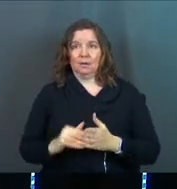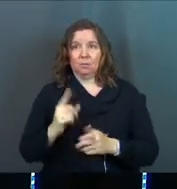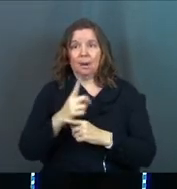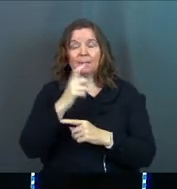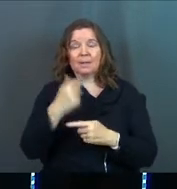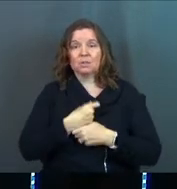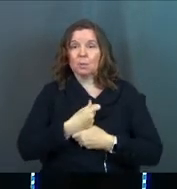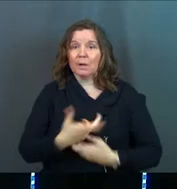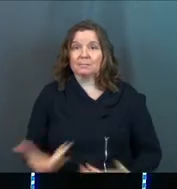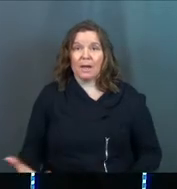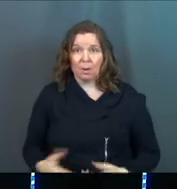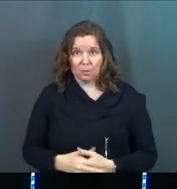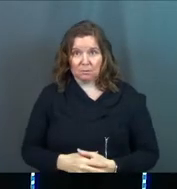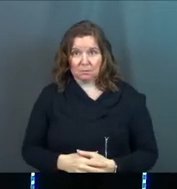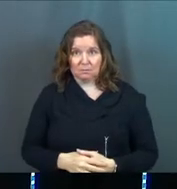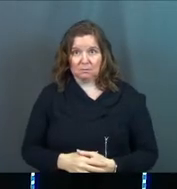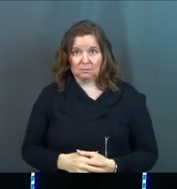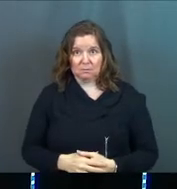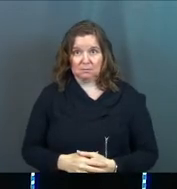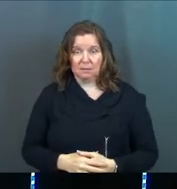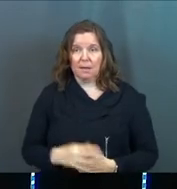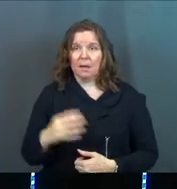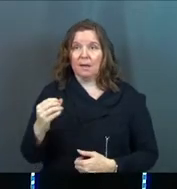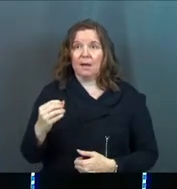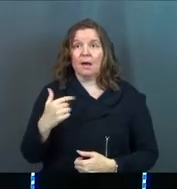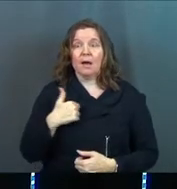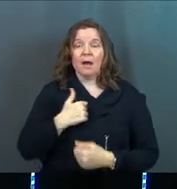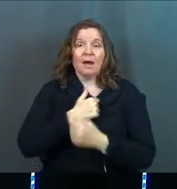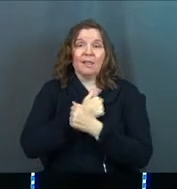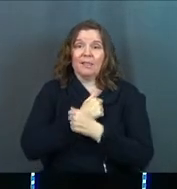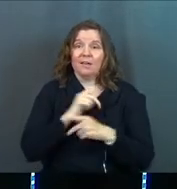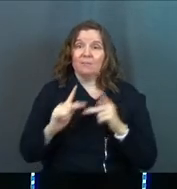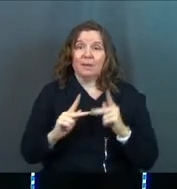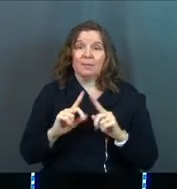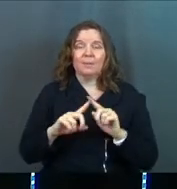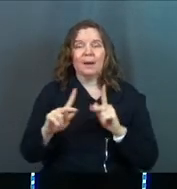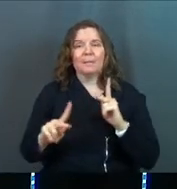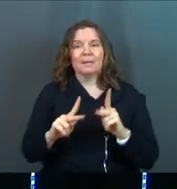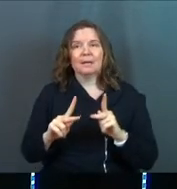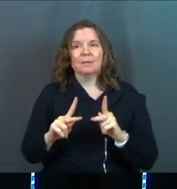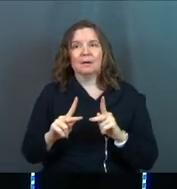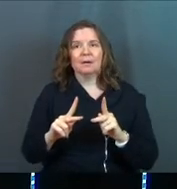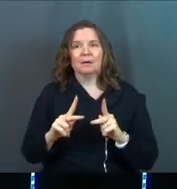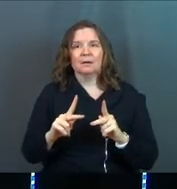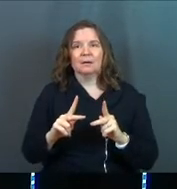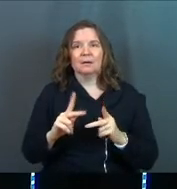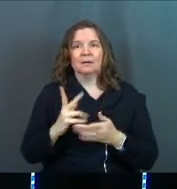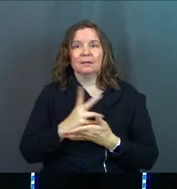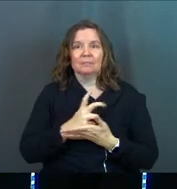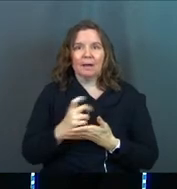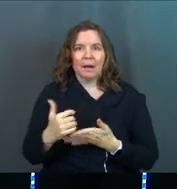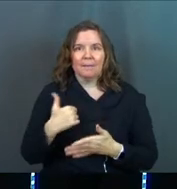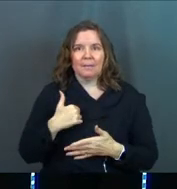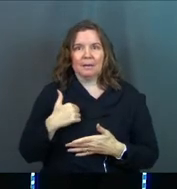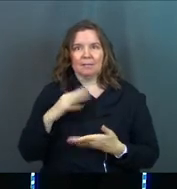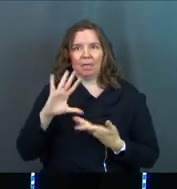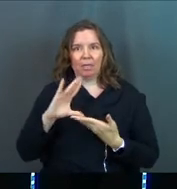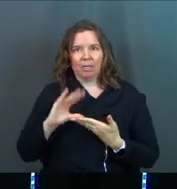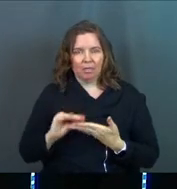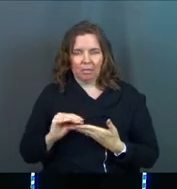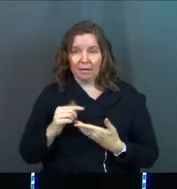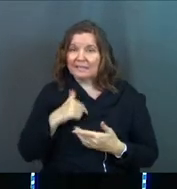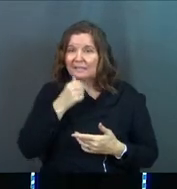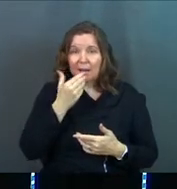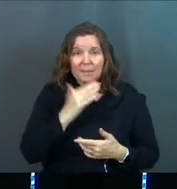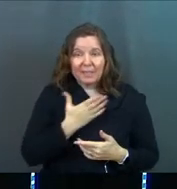Right? Because it wears me out. And I love people, but people rob my tank. take my tank down.